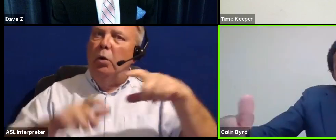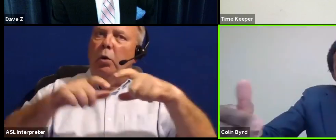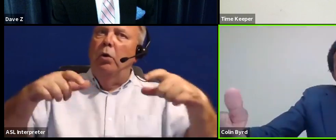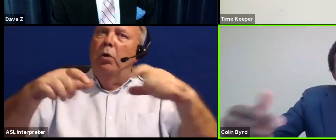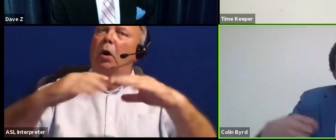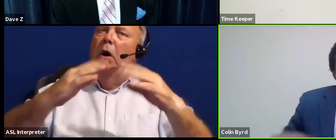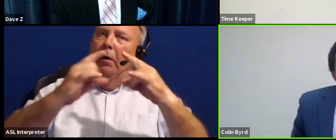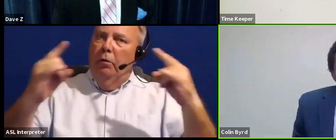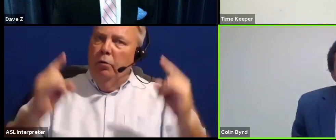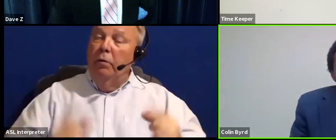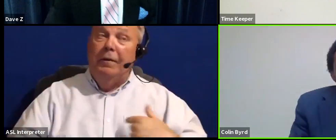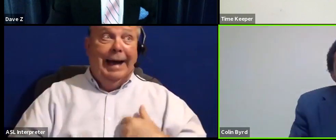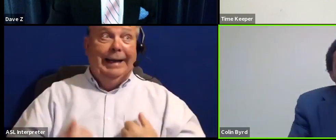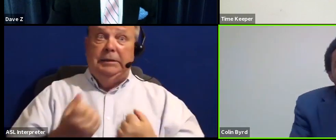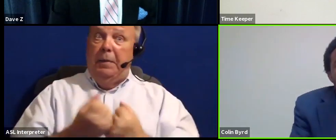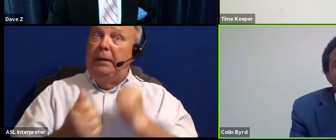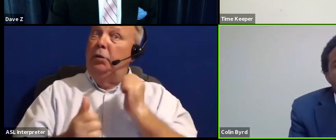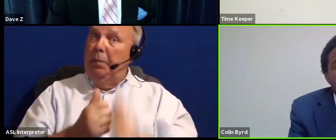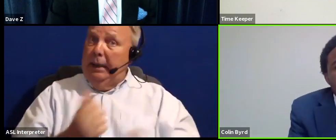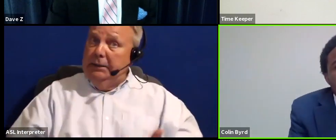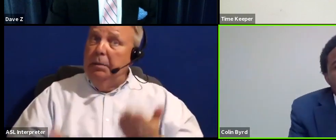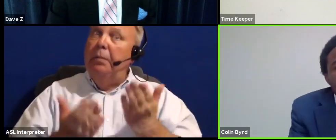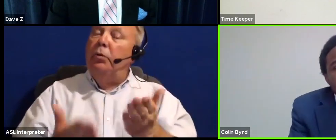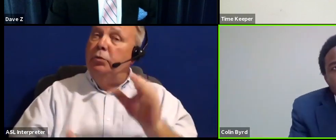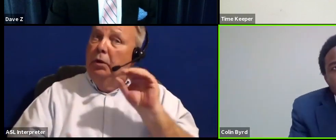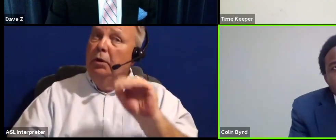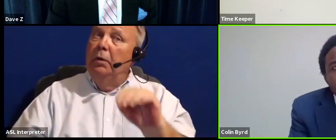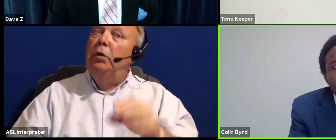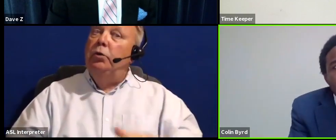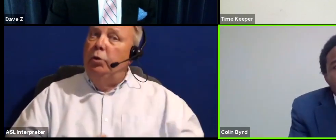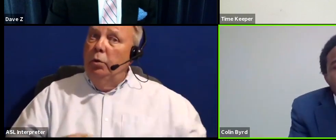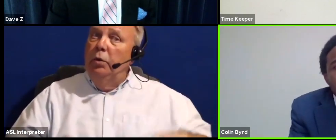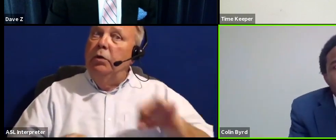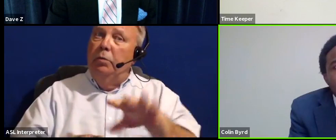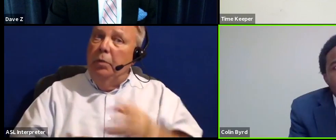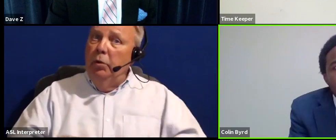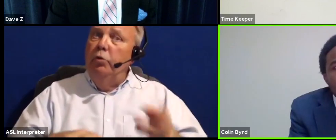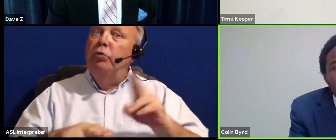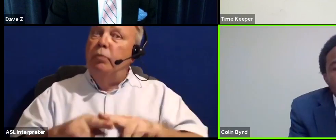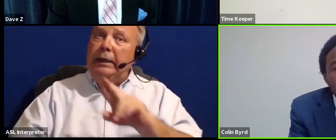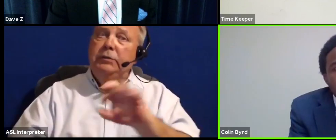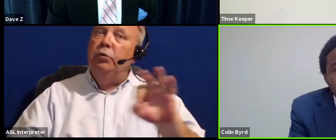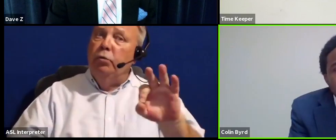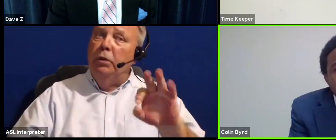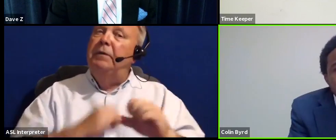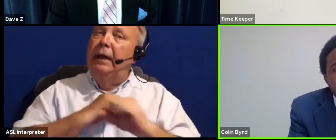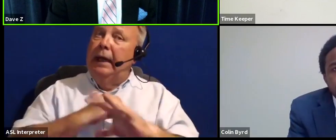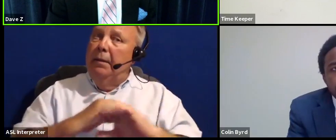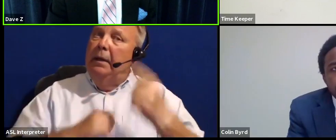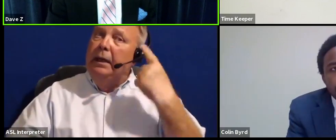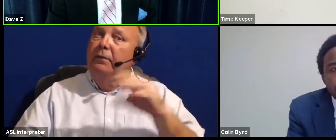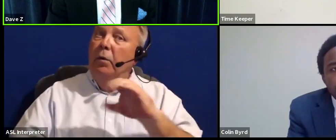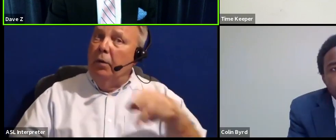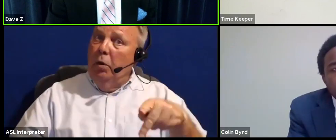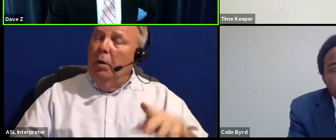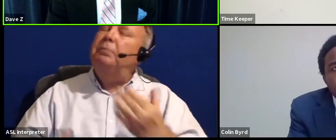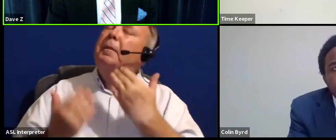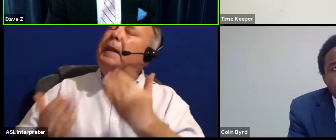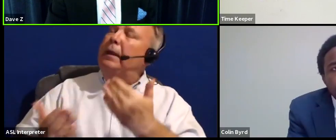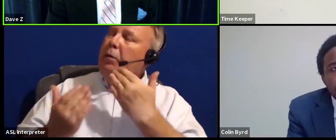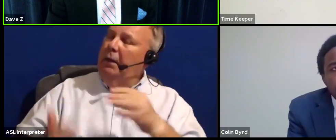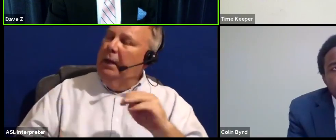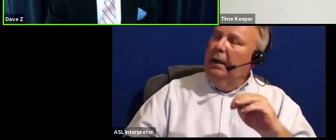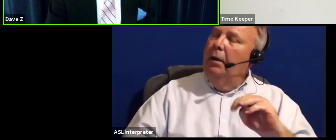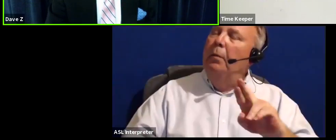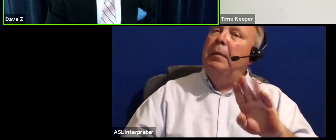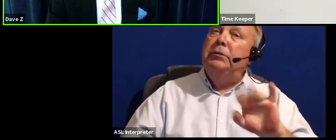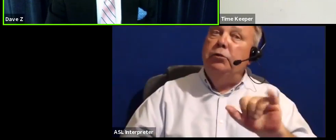sponsored and passed a proposal to contribute to the raise on the roof campaign for the co-op supermarket. Thank you. Thank you, Mr. Byrd. We